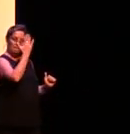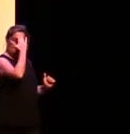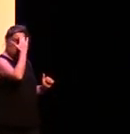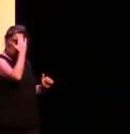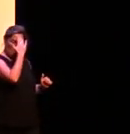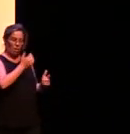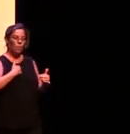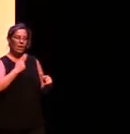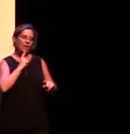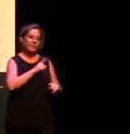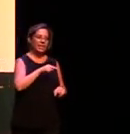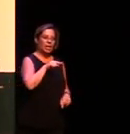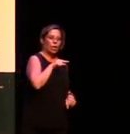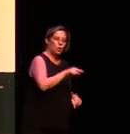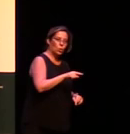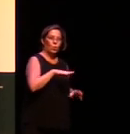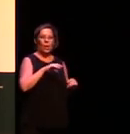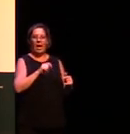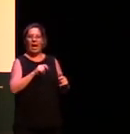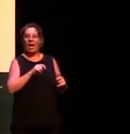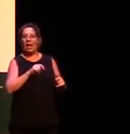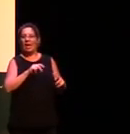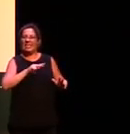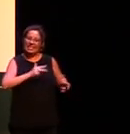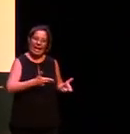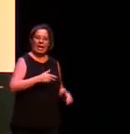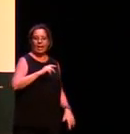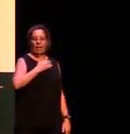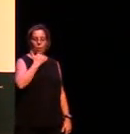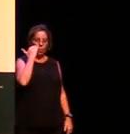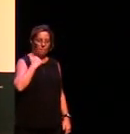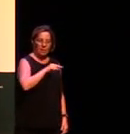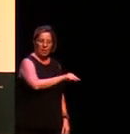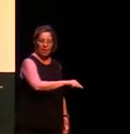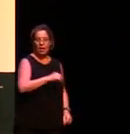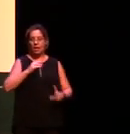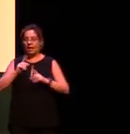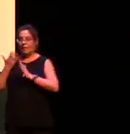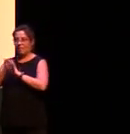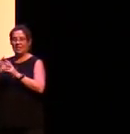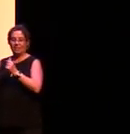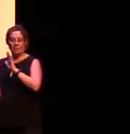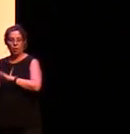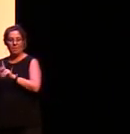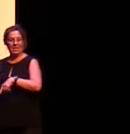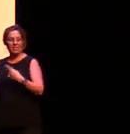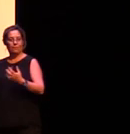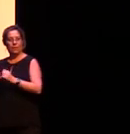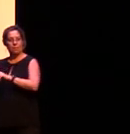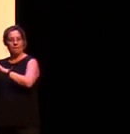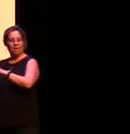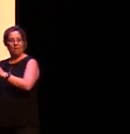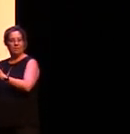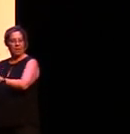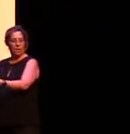saying balang right and we have Duba we have all those languages but it's fascinating when we go into a place and we can be